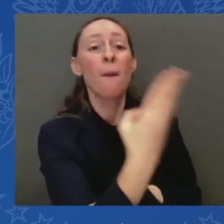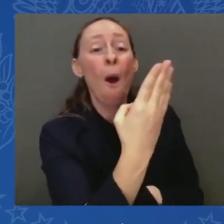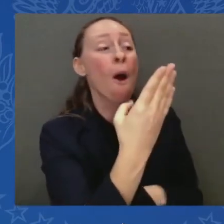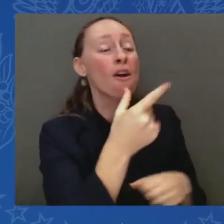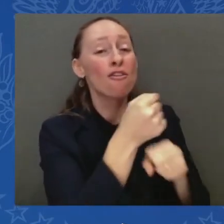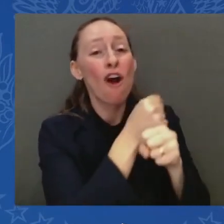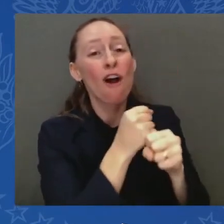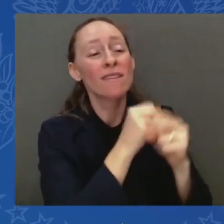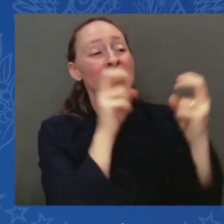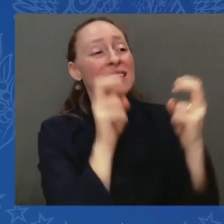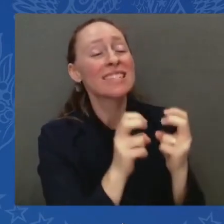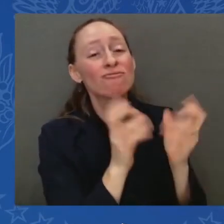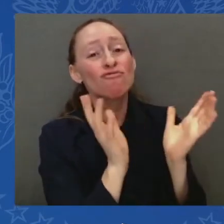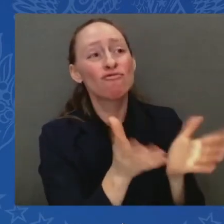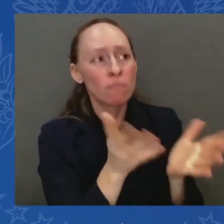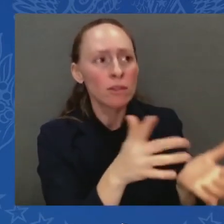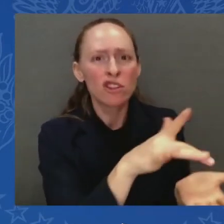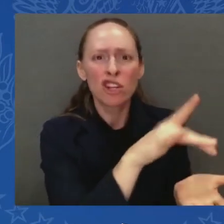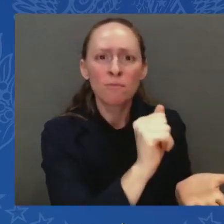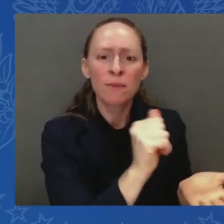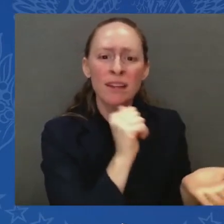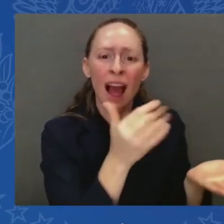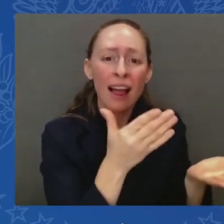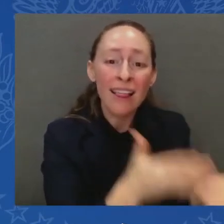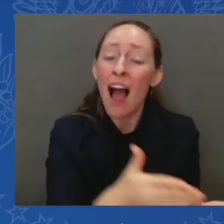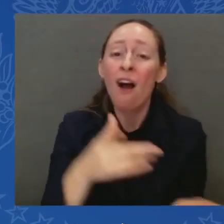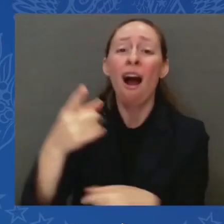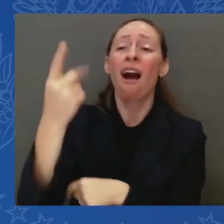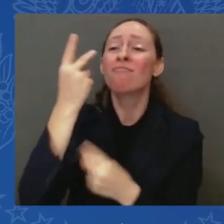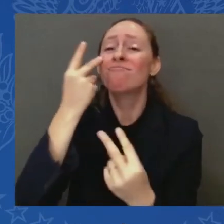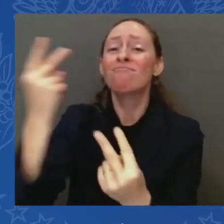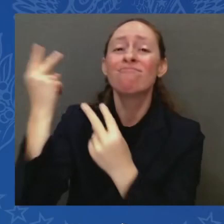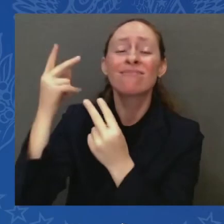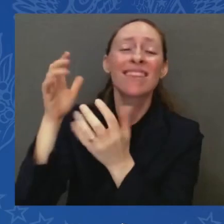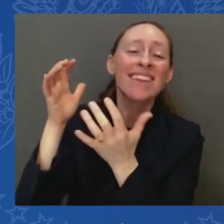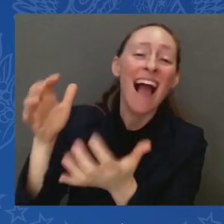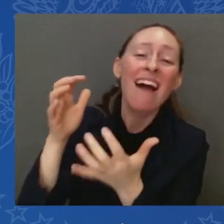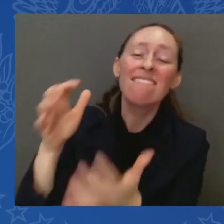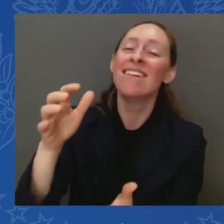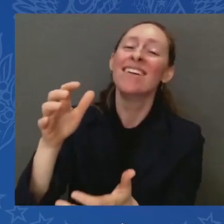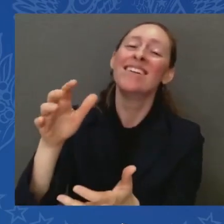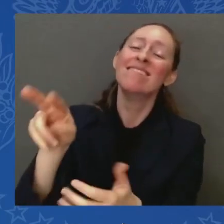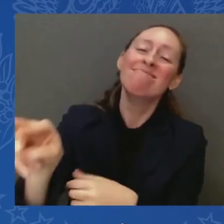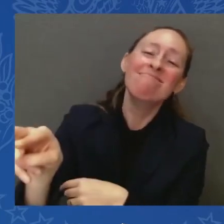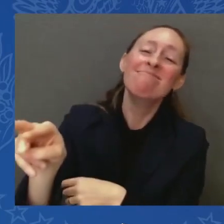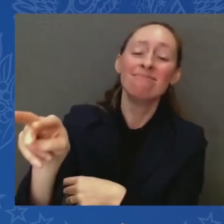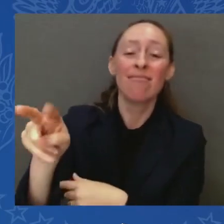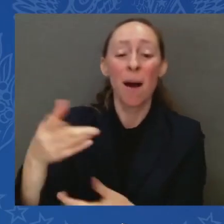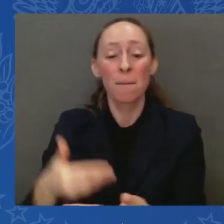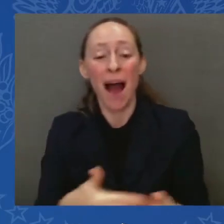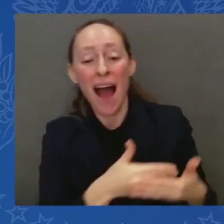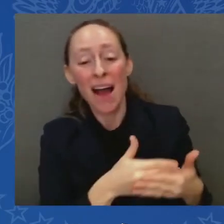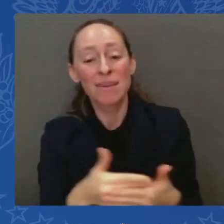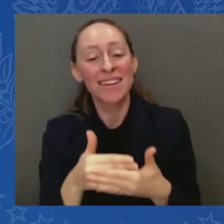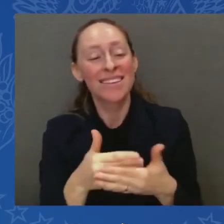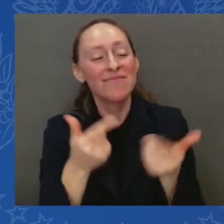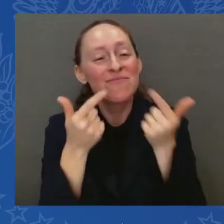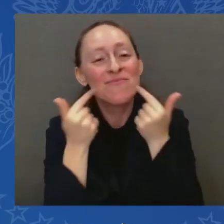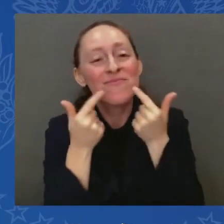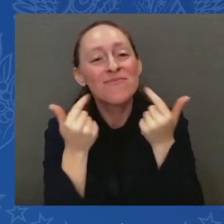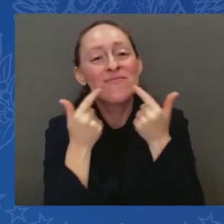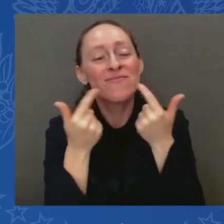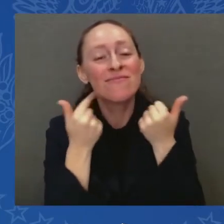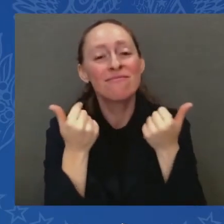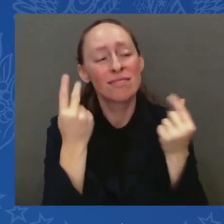your little boy, the baby. For those who have lost loved ones, this is what I know. They'll